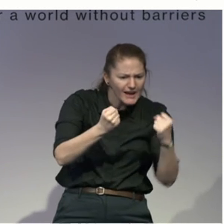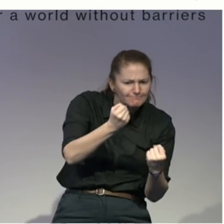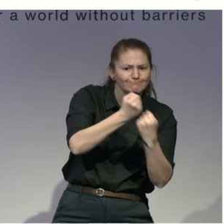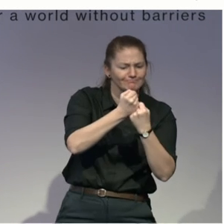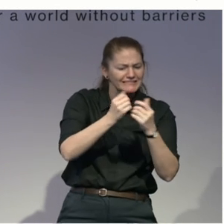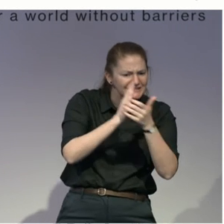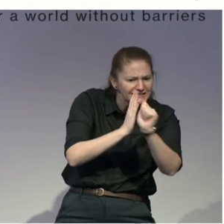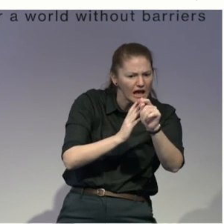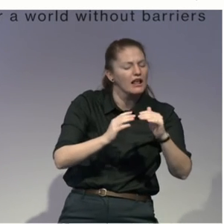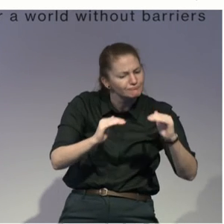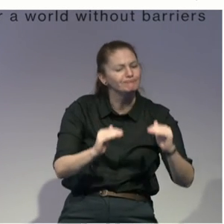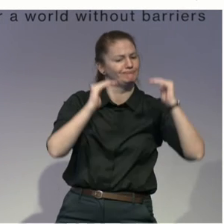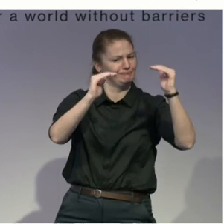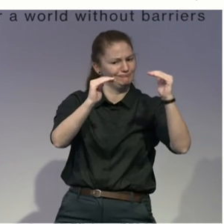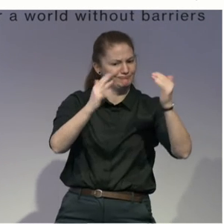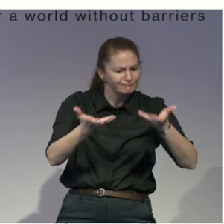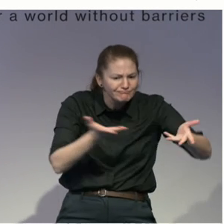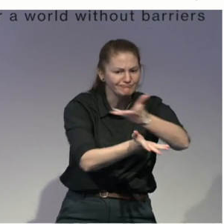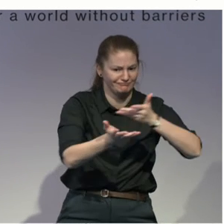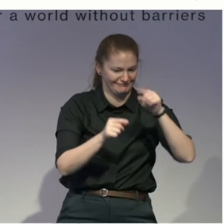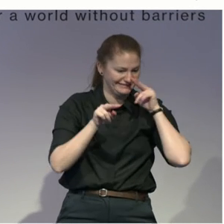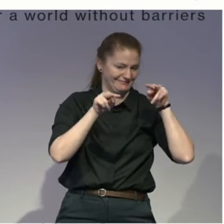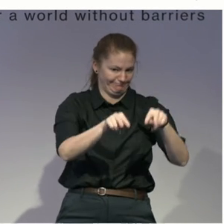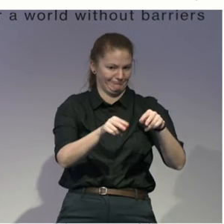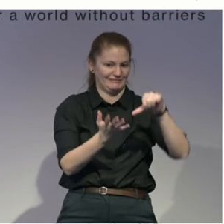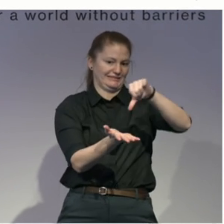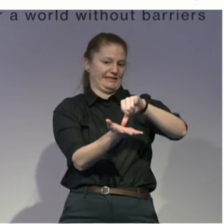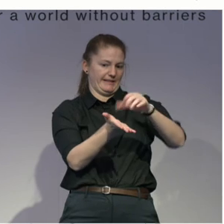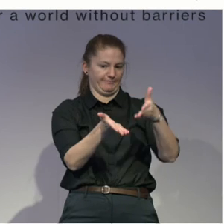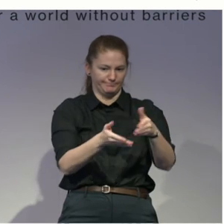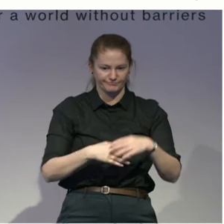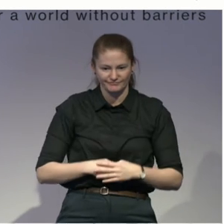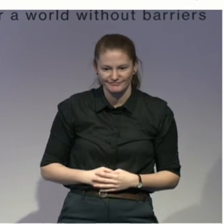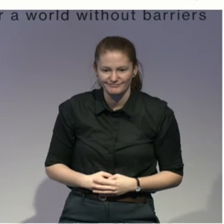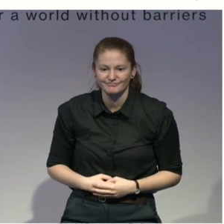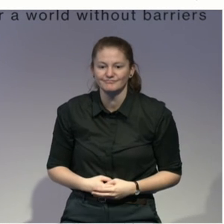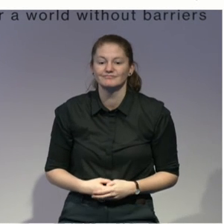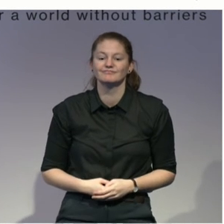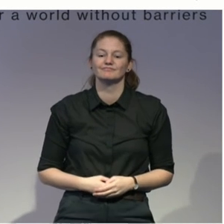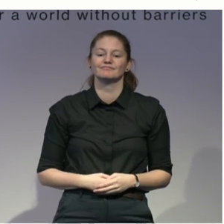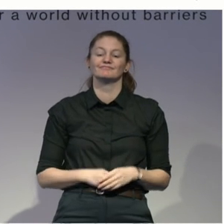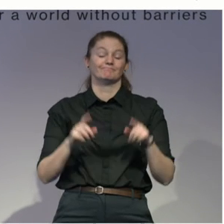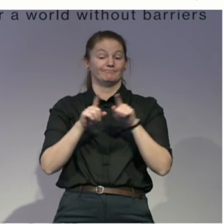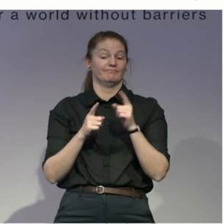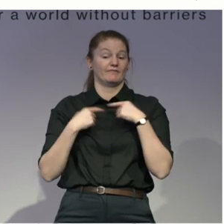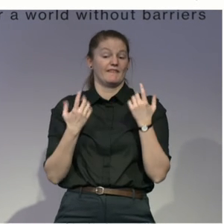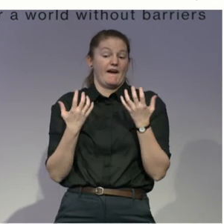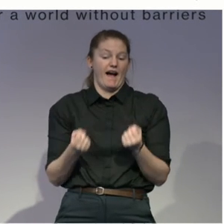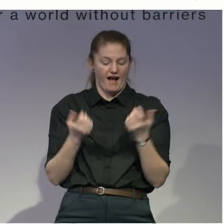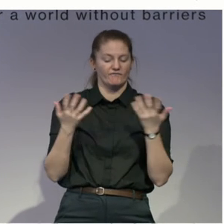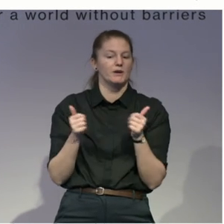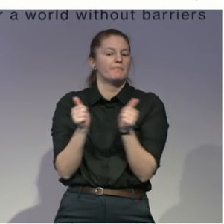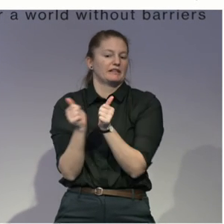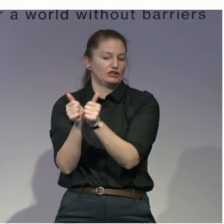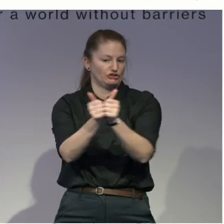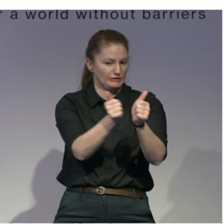So tech ABA is formed out of a people, public and private partnership. So in other words, besides some funding from the government,